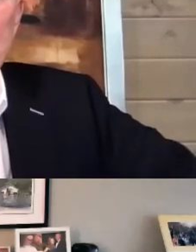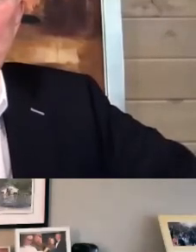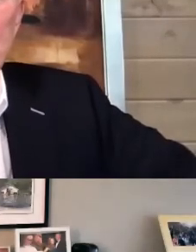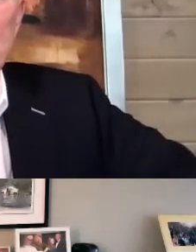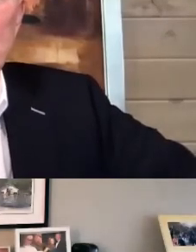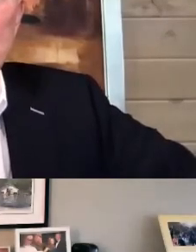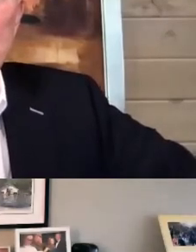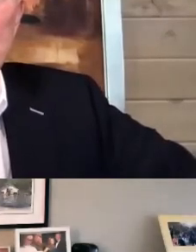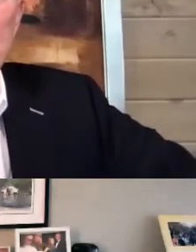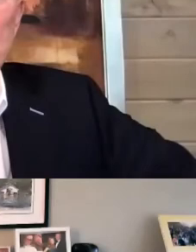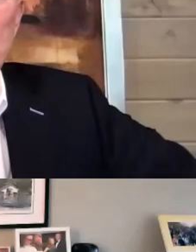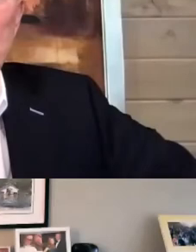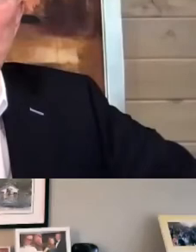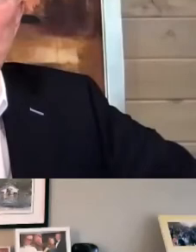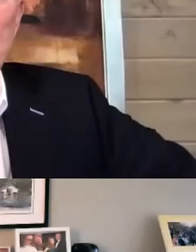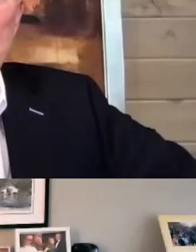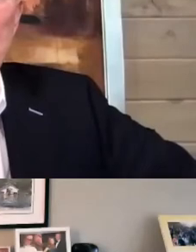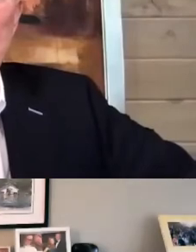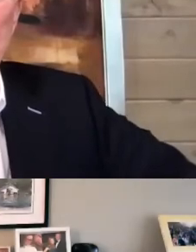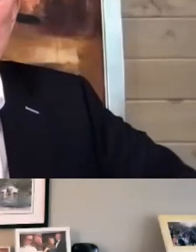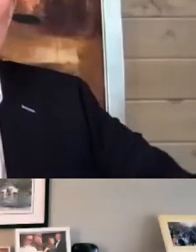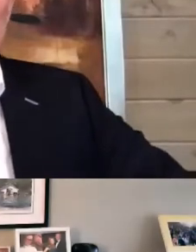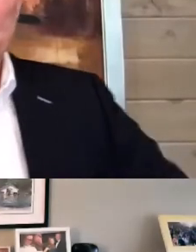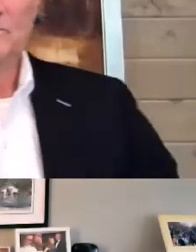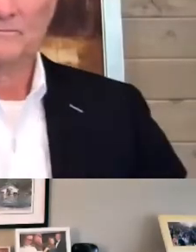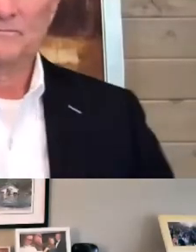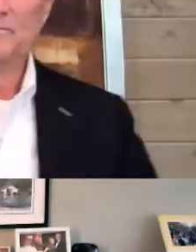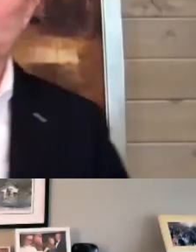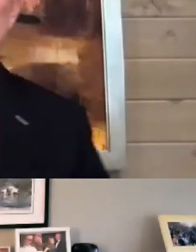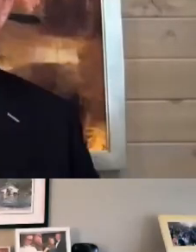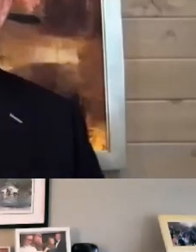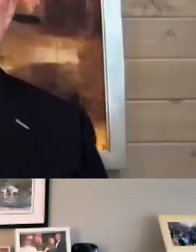coach people that you've worked with in that arena?